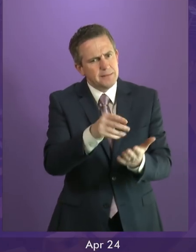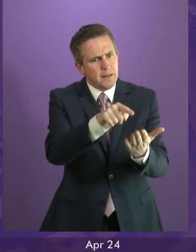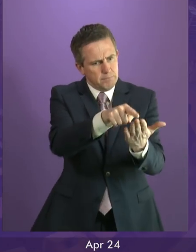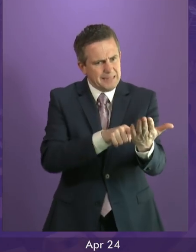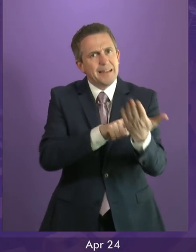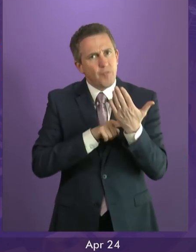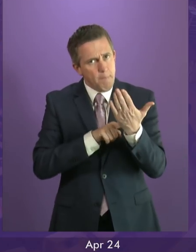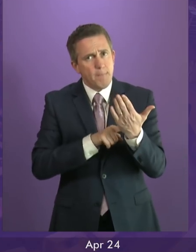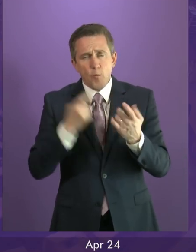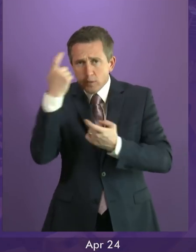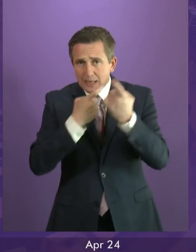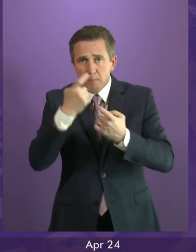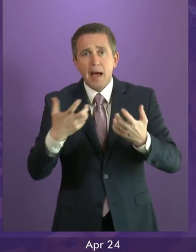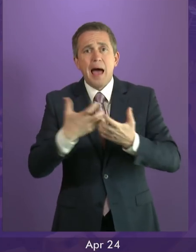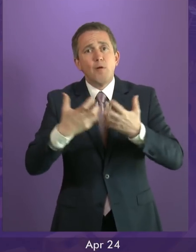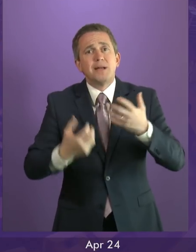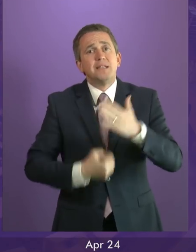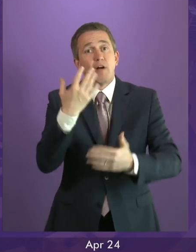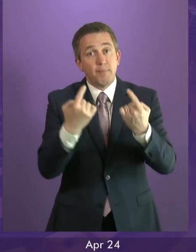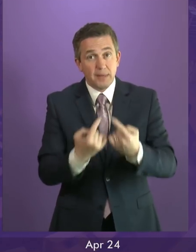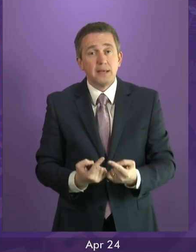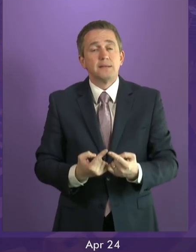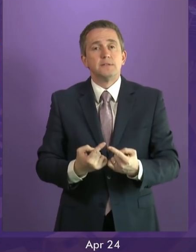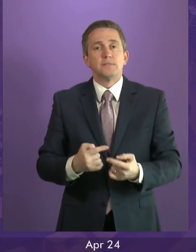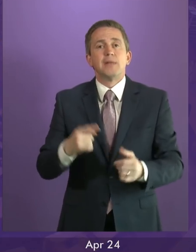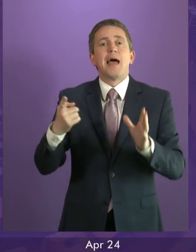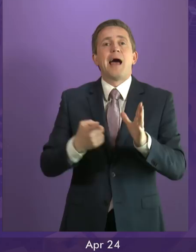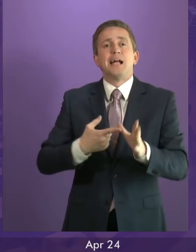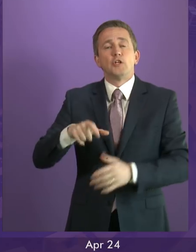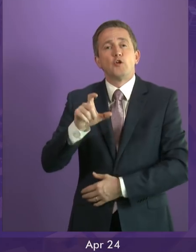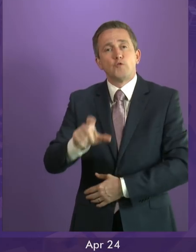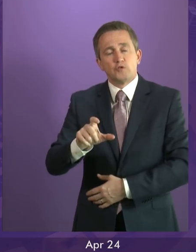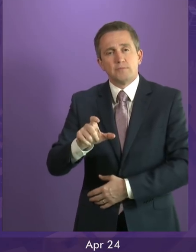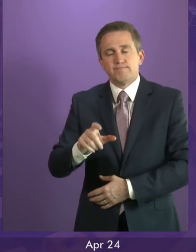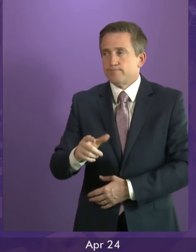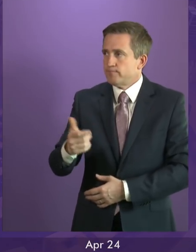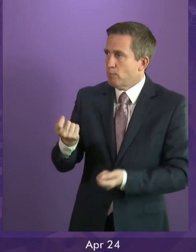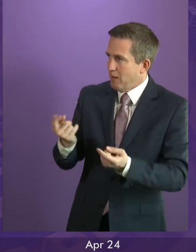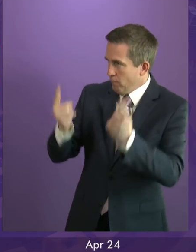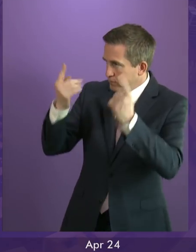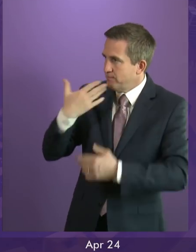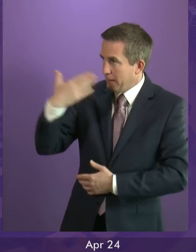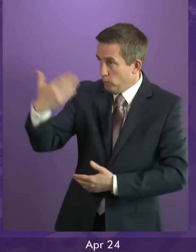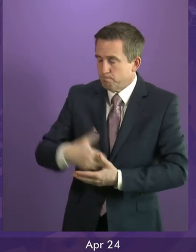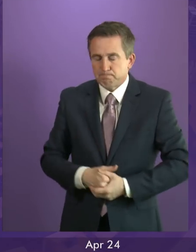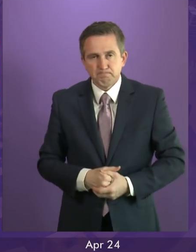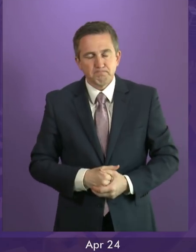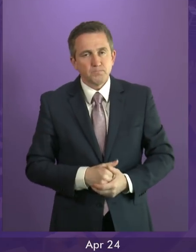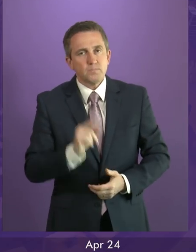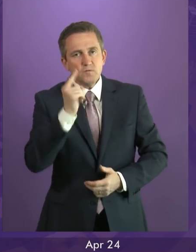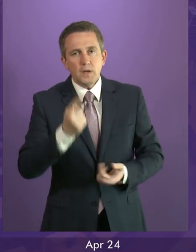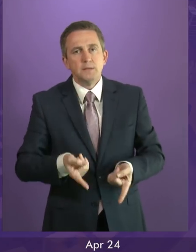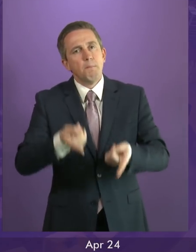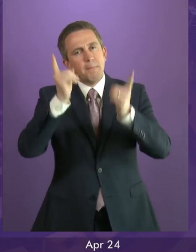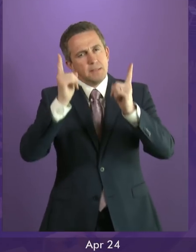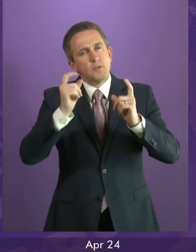able to build. Angela Constance to be followed by Liz Smith. Thank you, President Officer. As the First Minister will